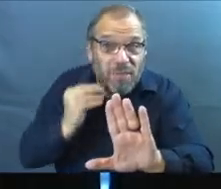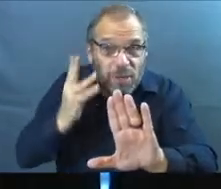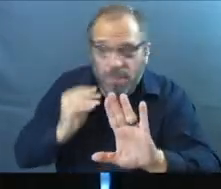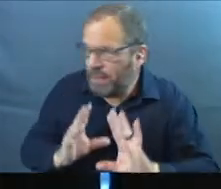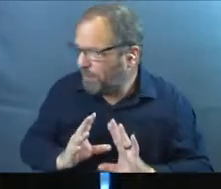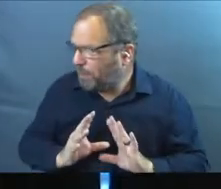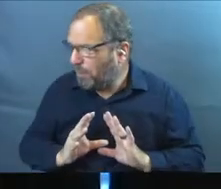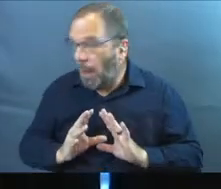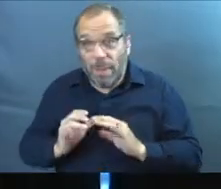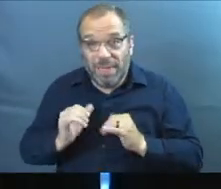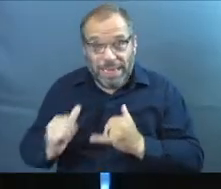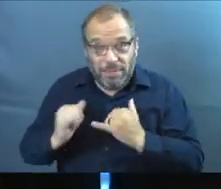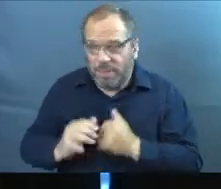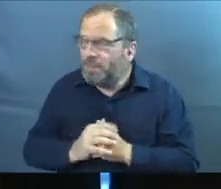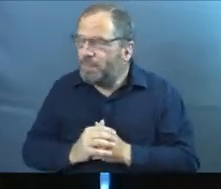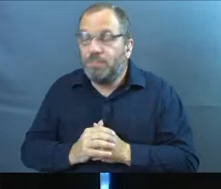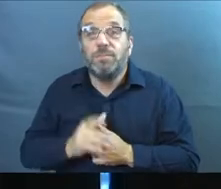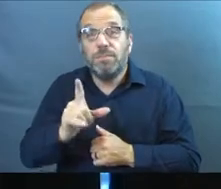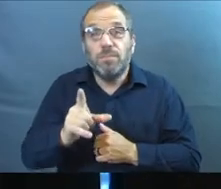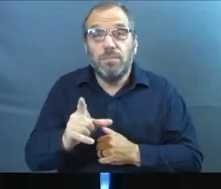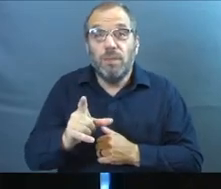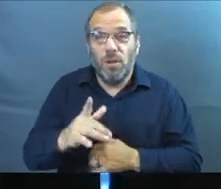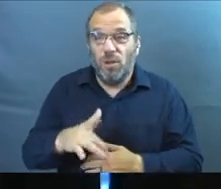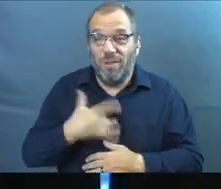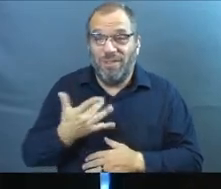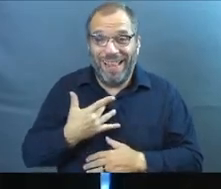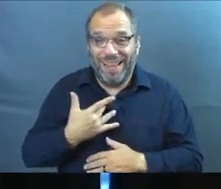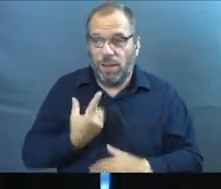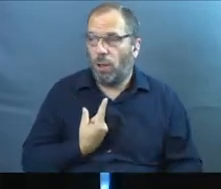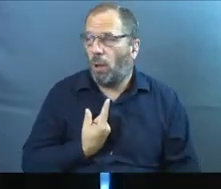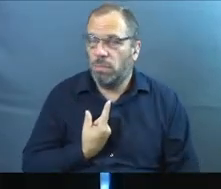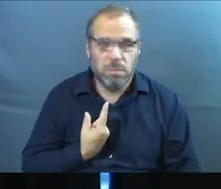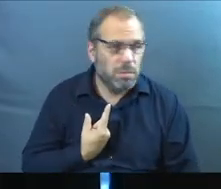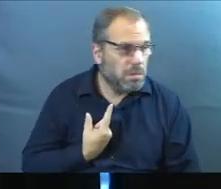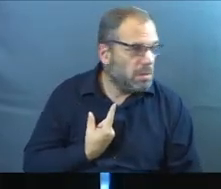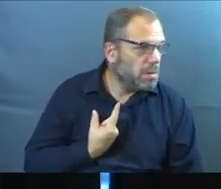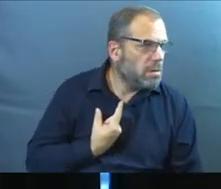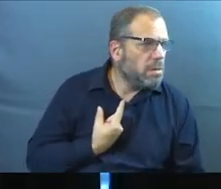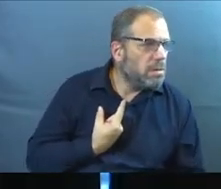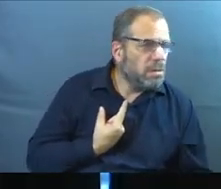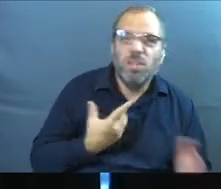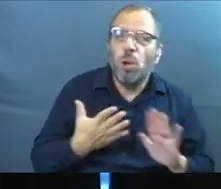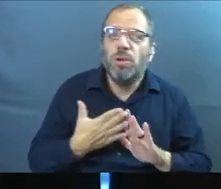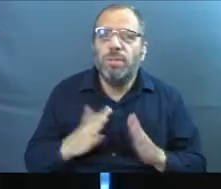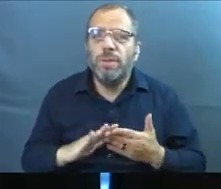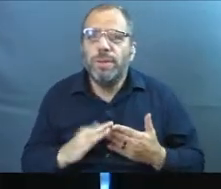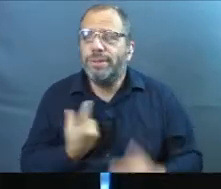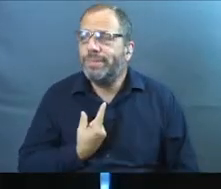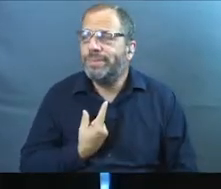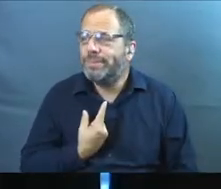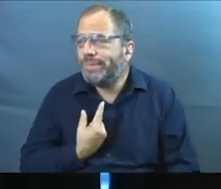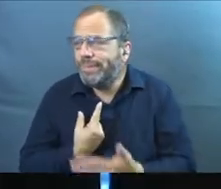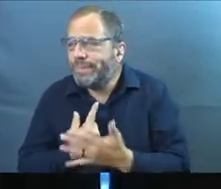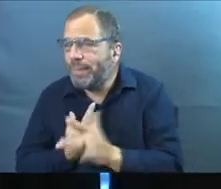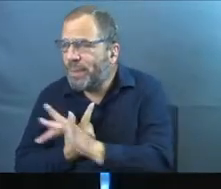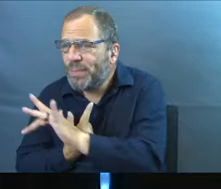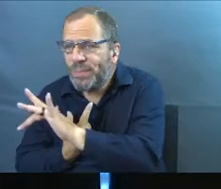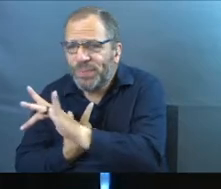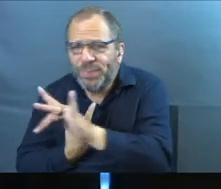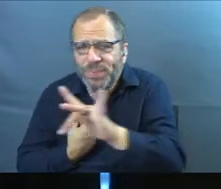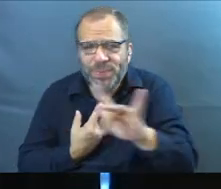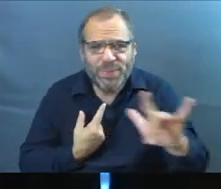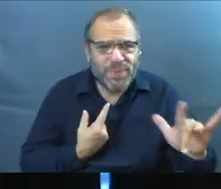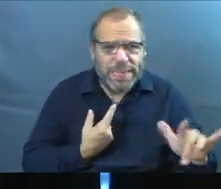then maybe like us, you've been left feeling alone, right? When it comes to community, you think, well, I don't really have any. Maybe